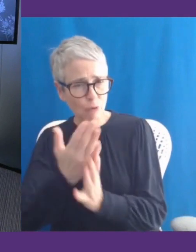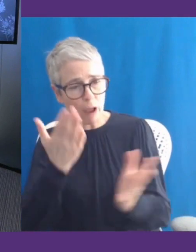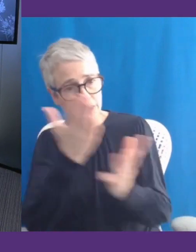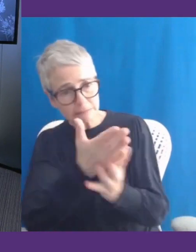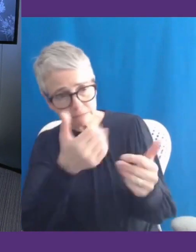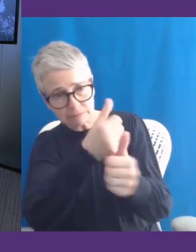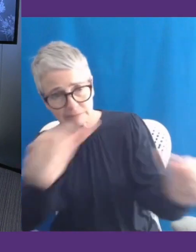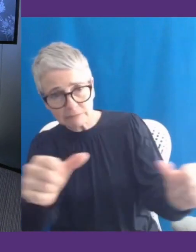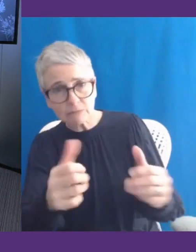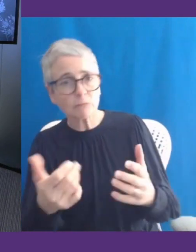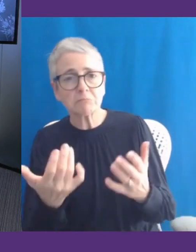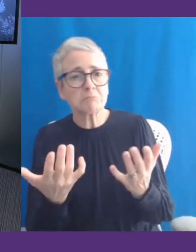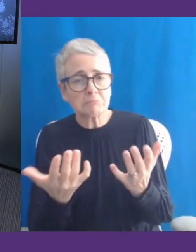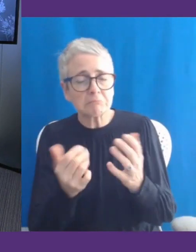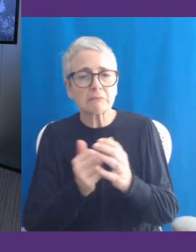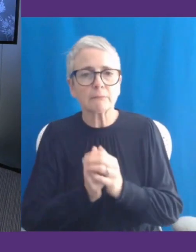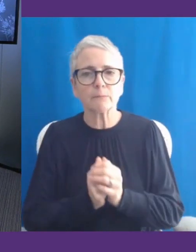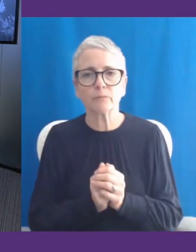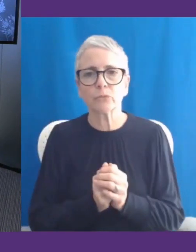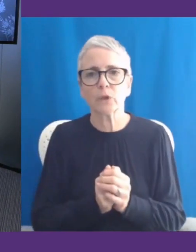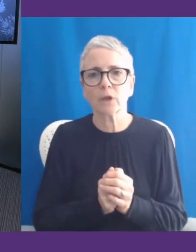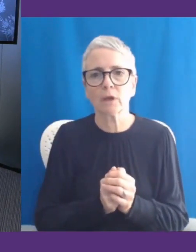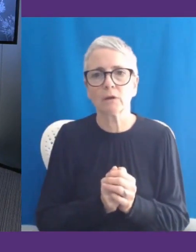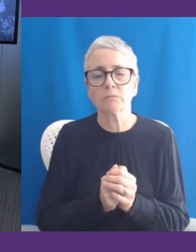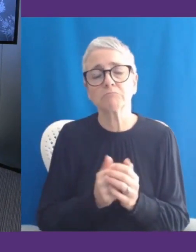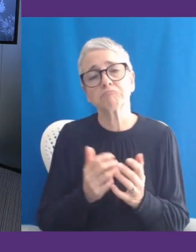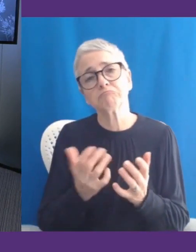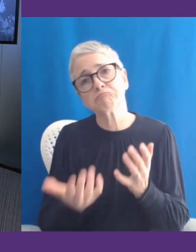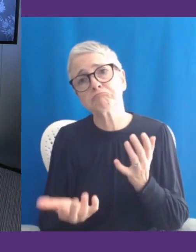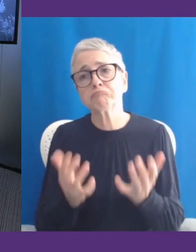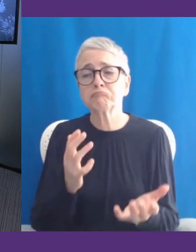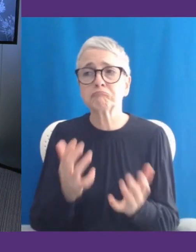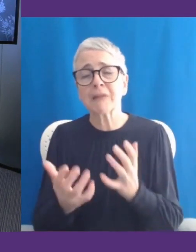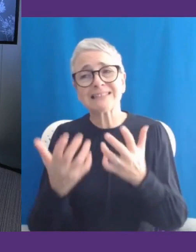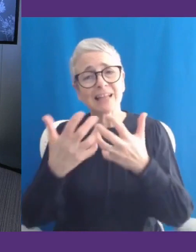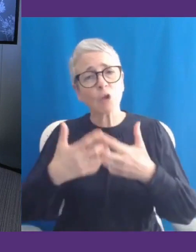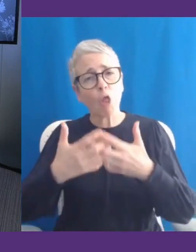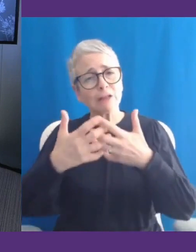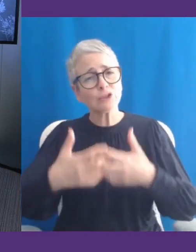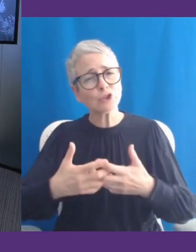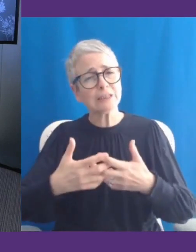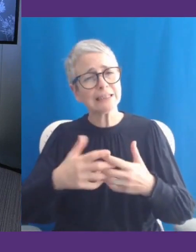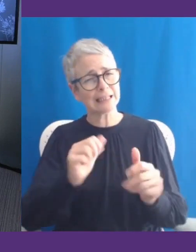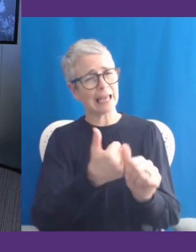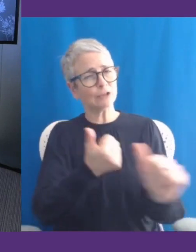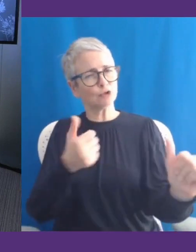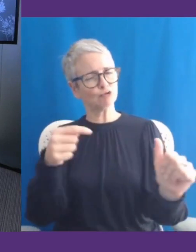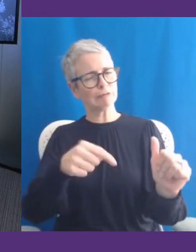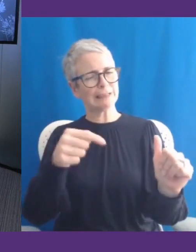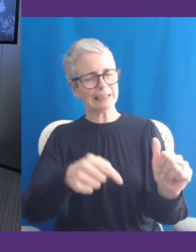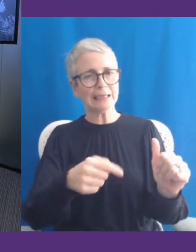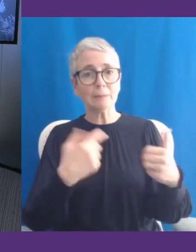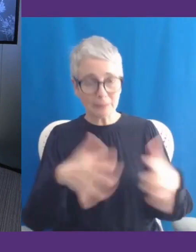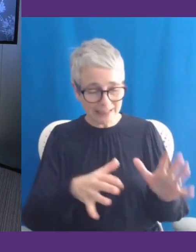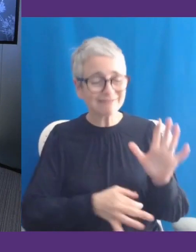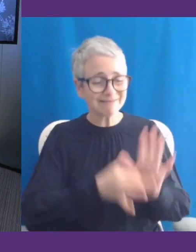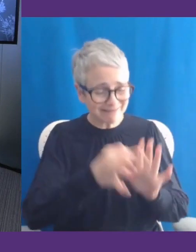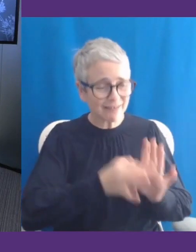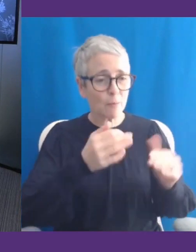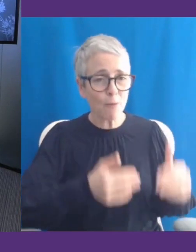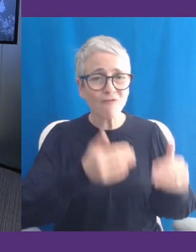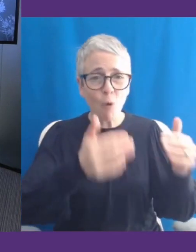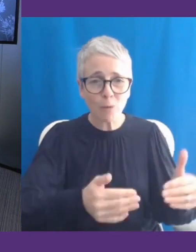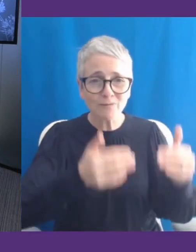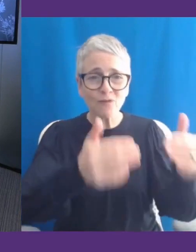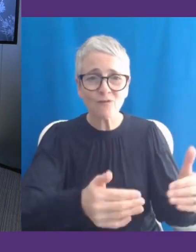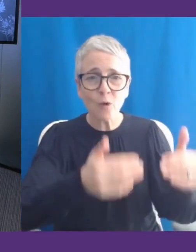And really, in some ways, the technology industry has been doing the work and moving forward. And so we're, and I love the